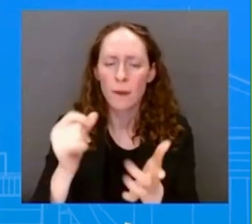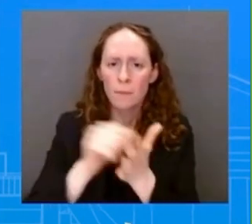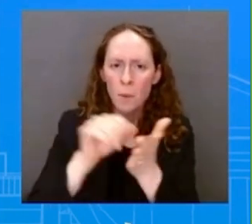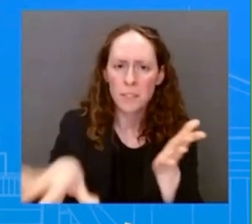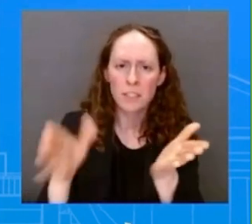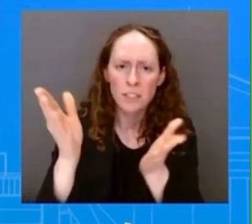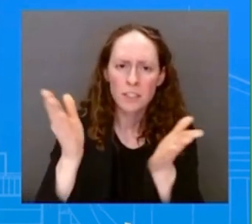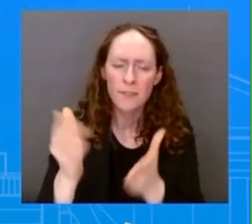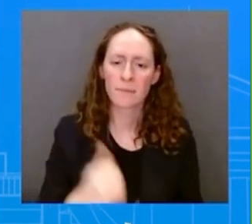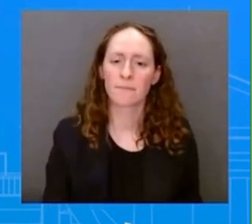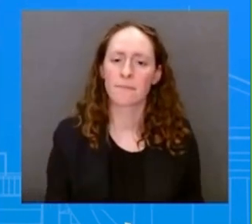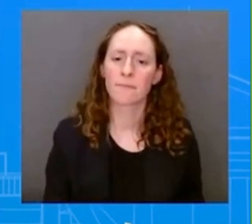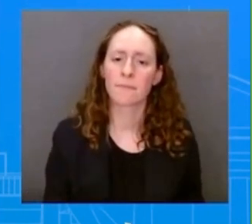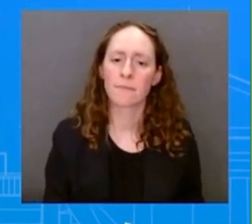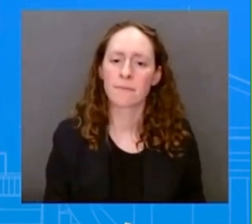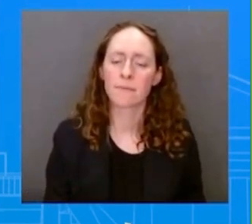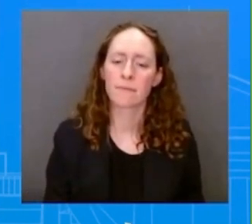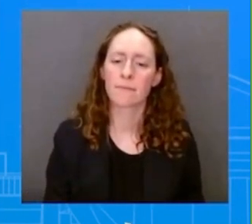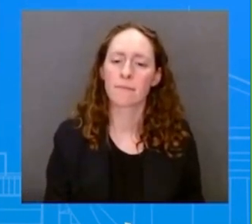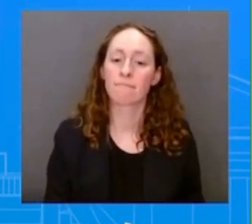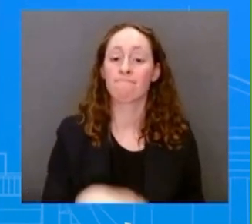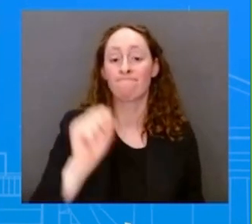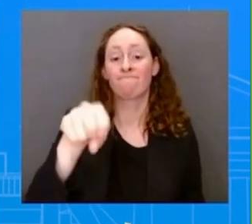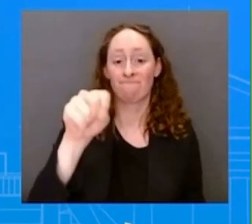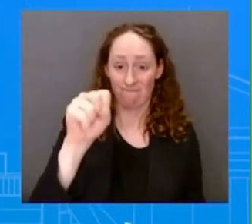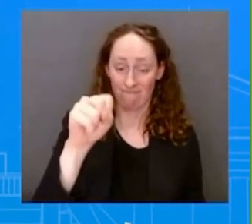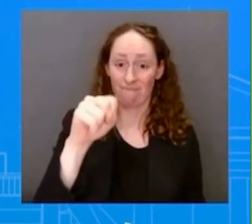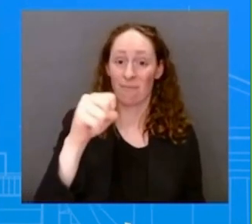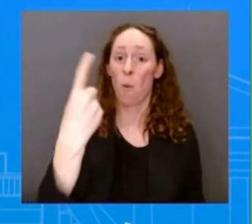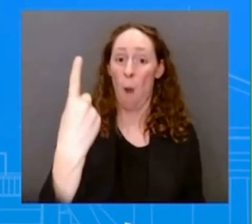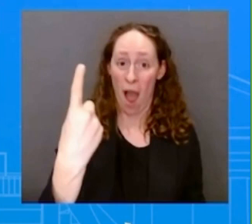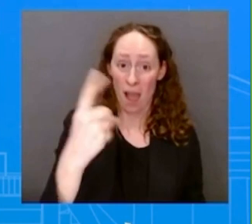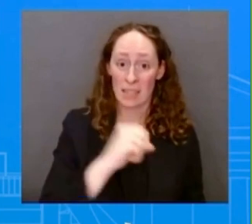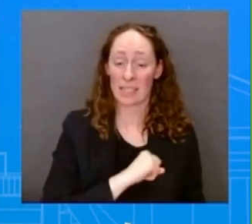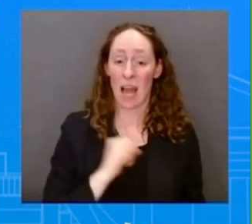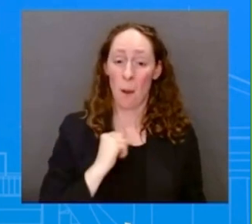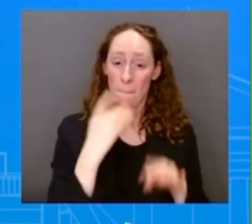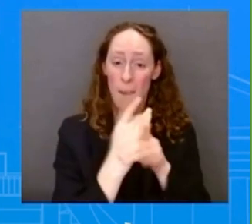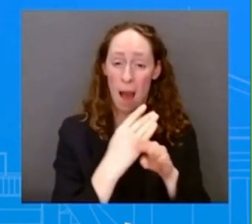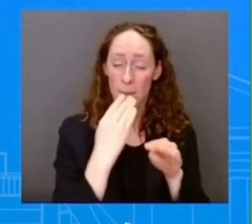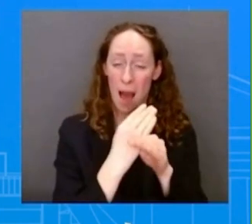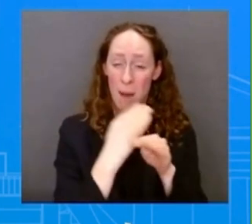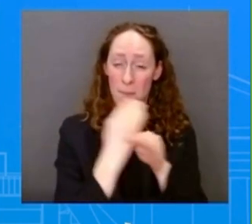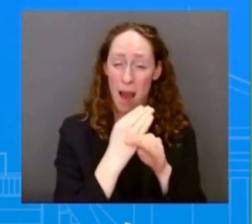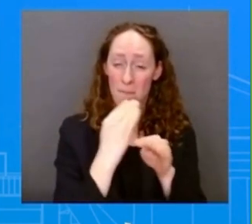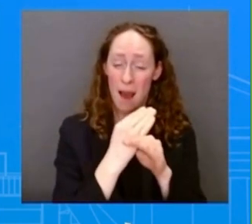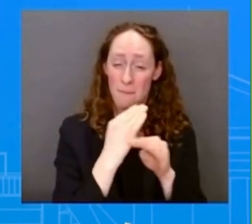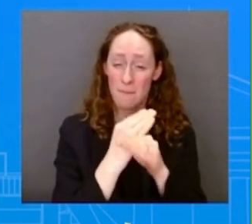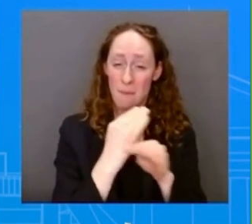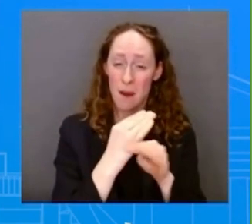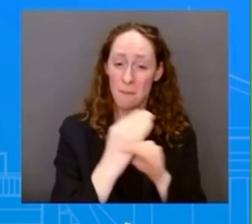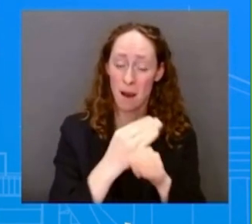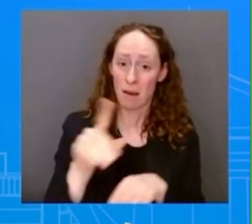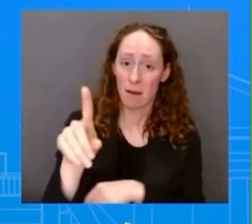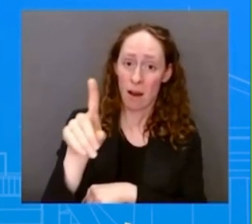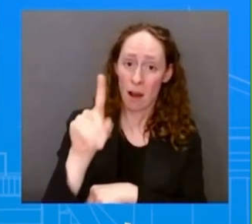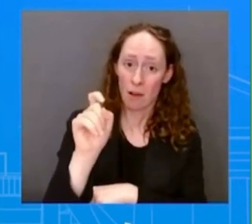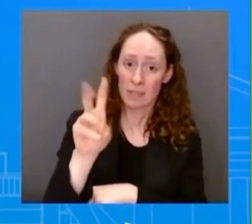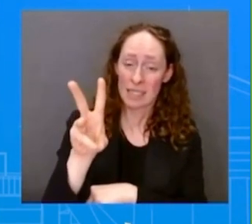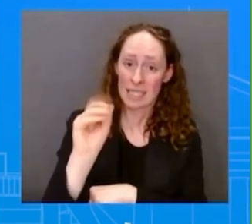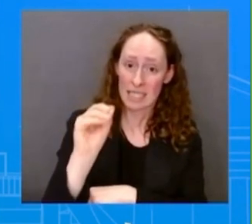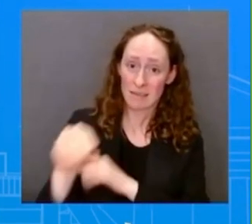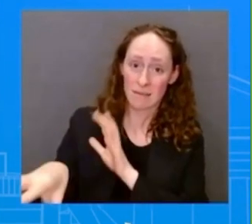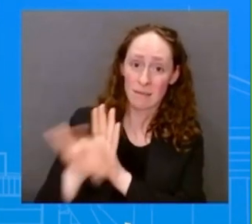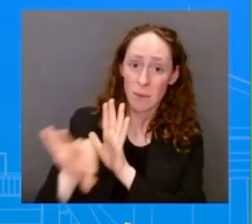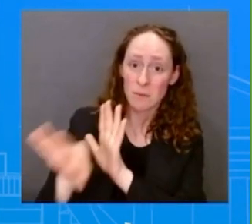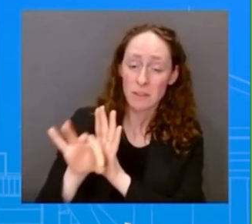admirals and generals, um, and nominees for top acquisition and sustainment positions, civilian positions at the, at